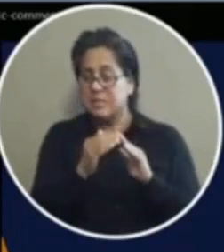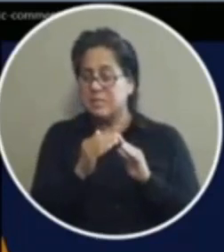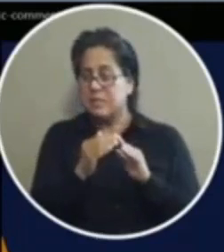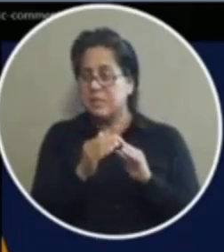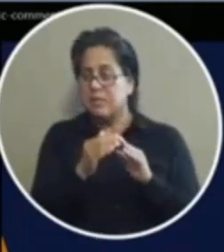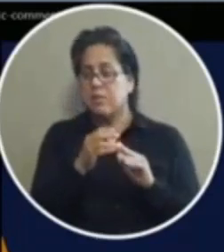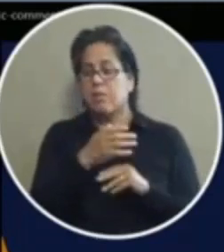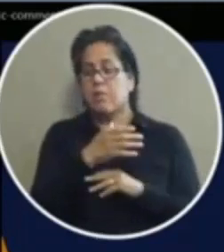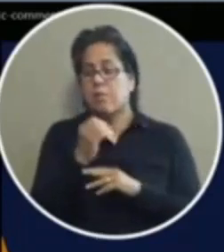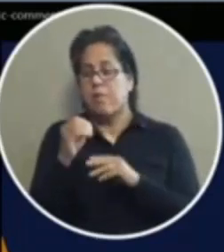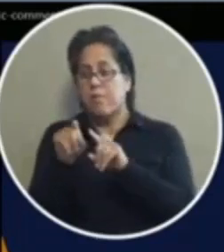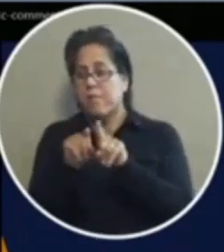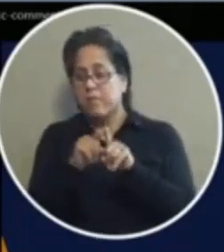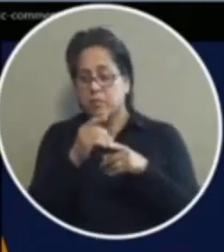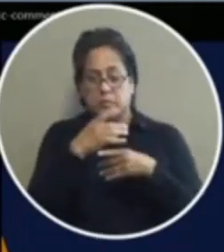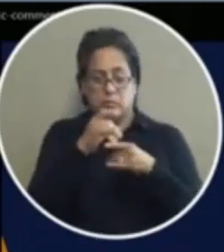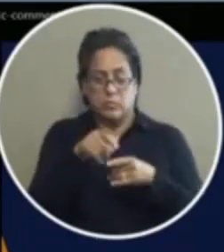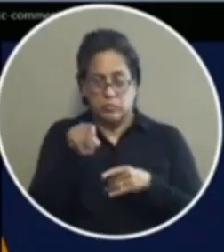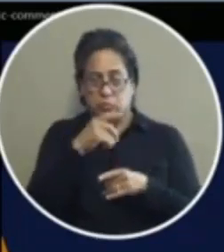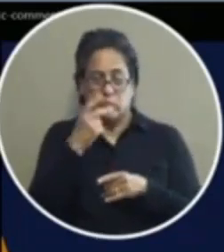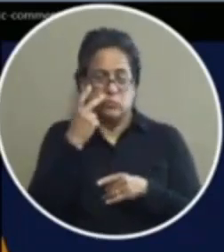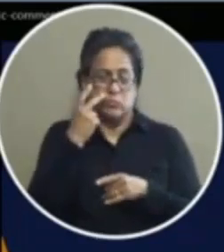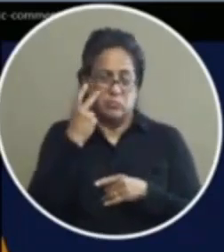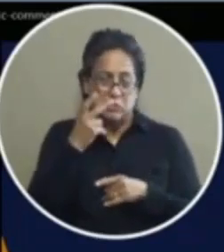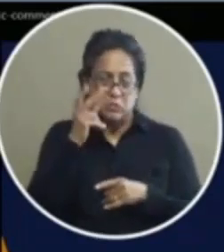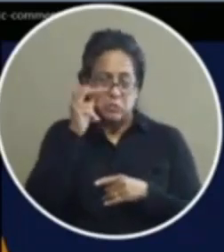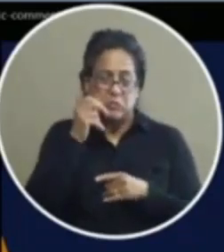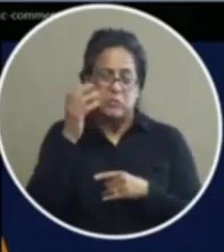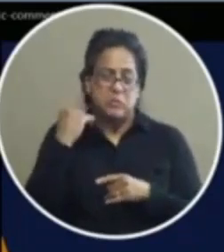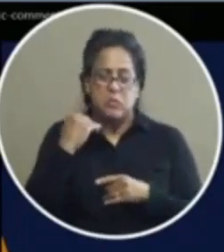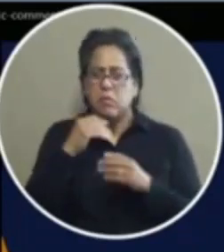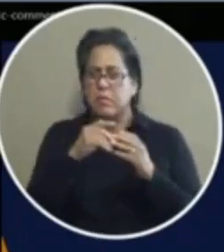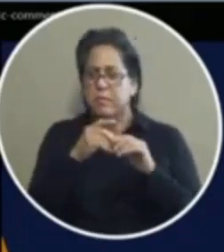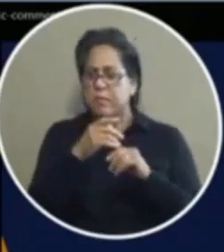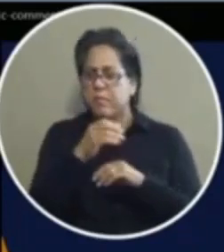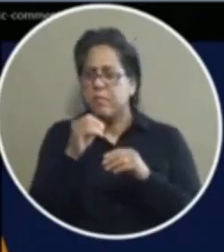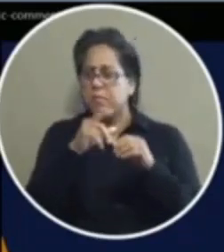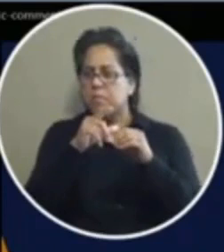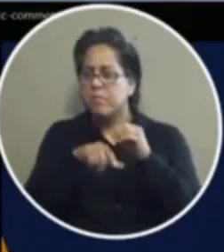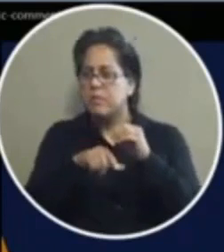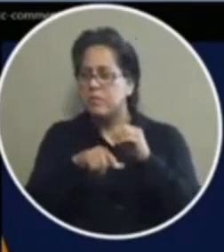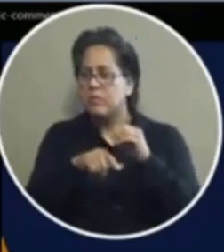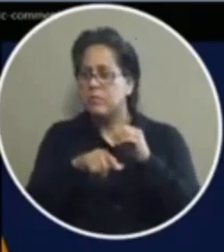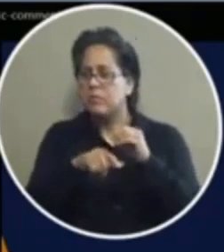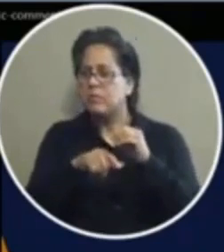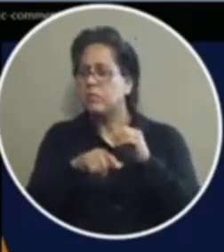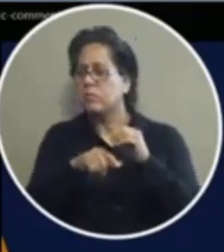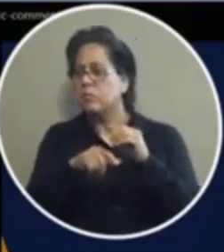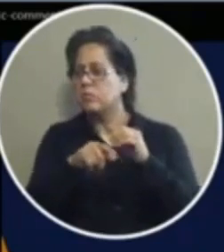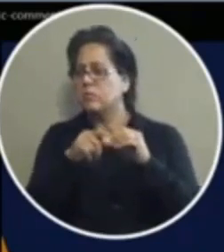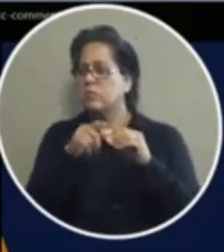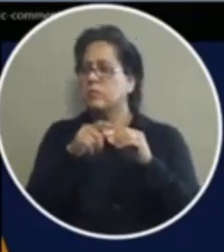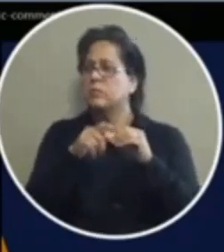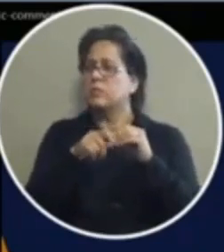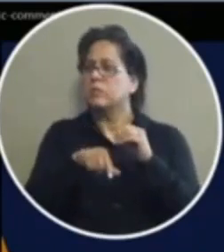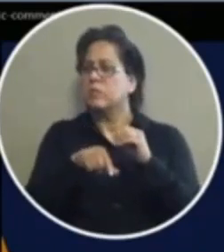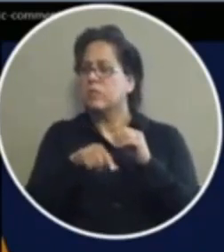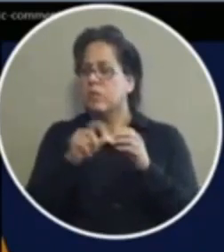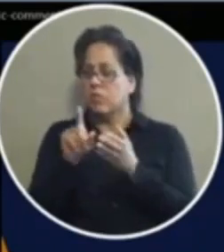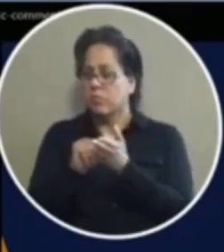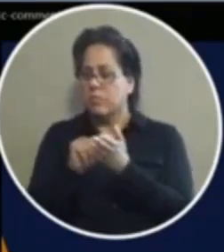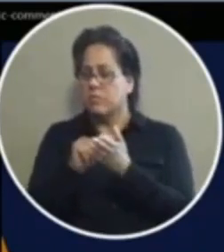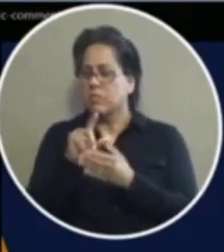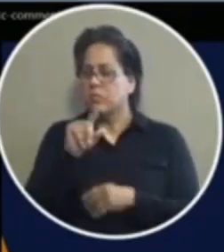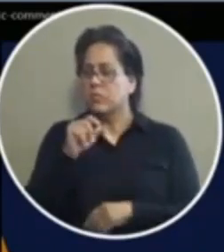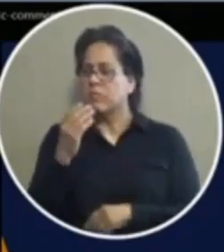research and i found something interesting i'm sure you've heard it before i found time magazine named as el paso as one of the five least literate cities published in